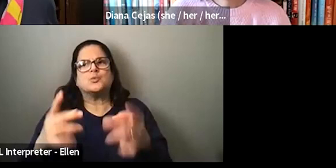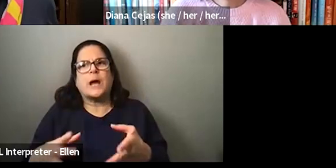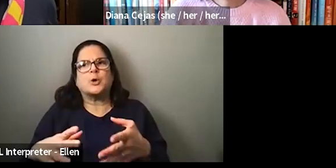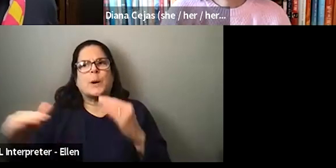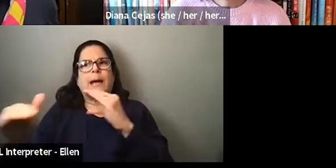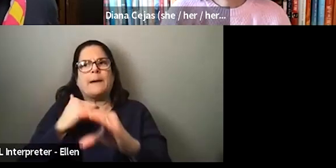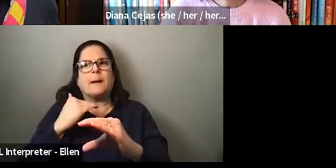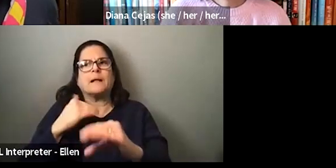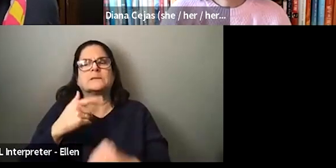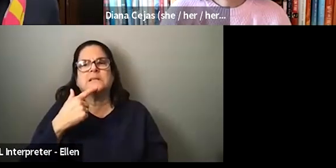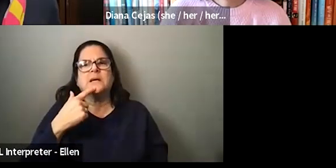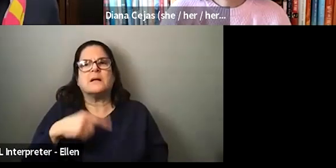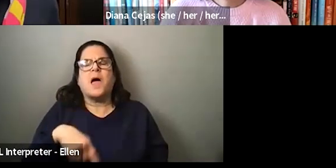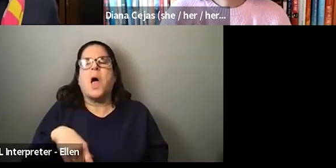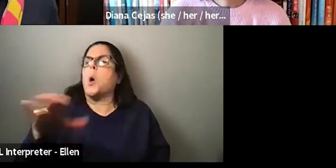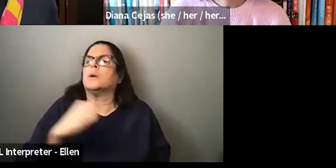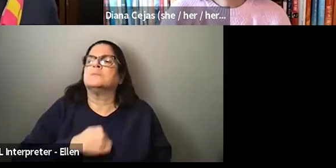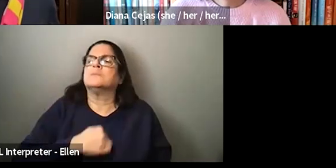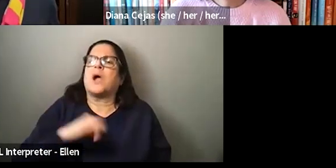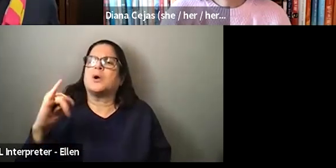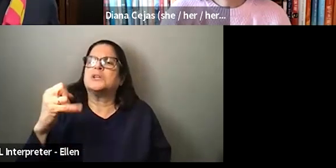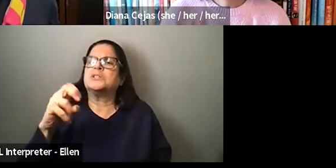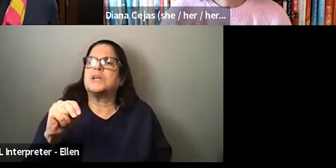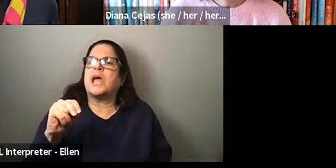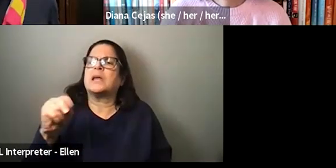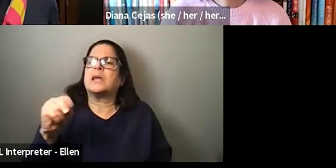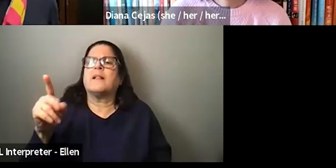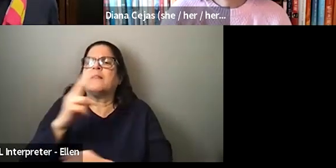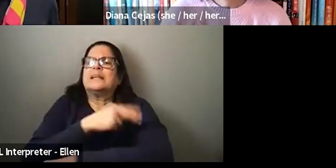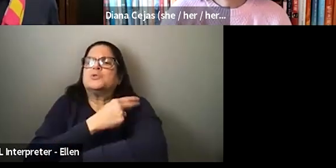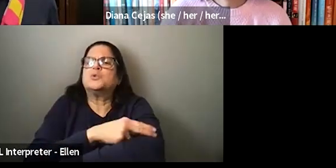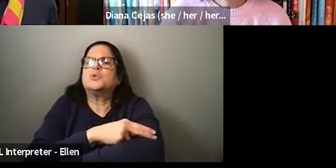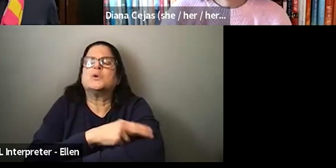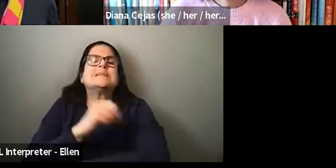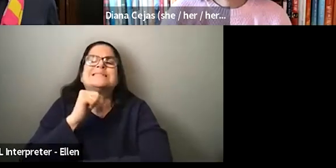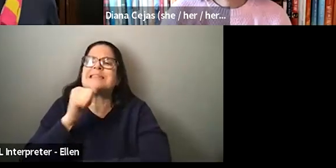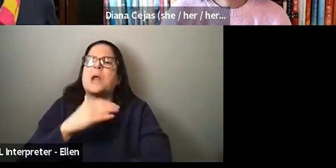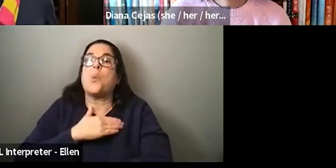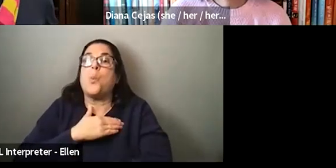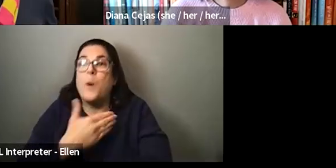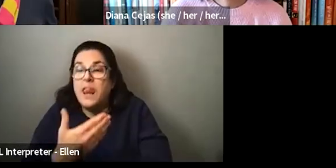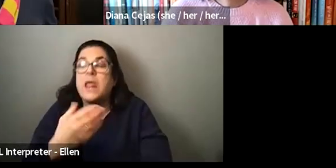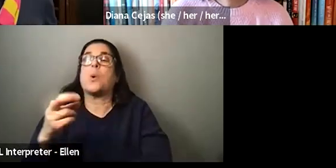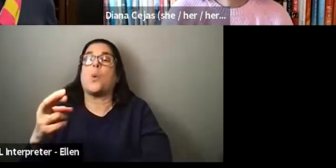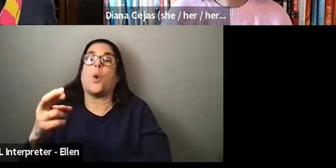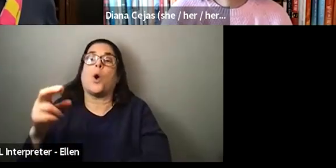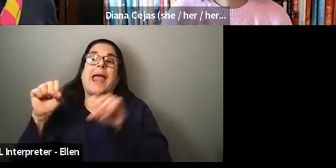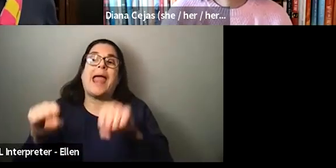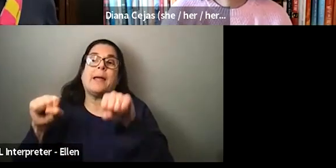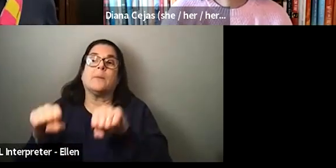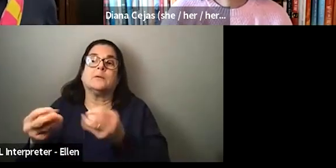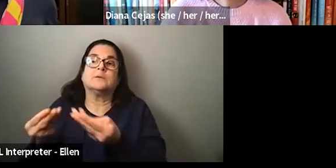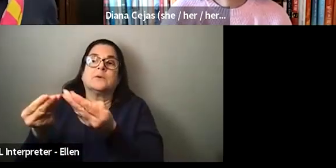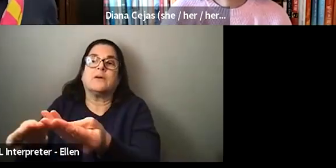out that the institution is not willing or able to purchase and, or maintain step stools in the delivery room. So